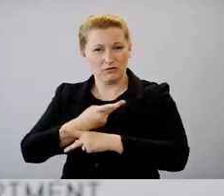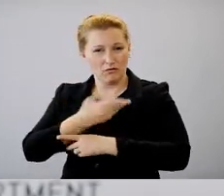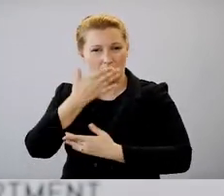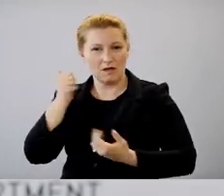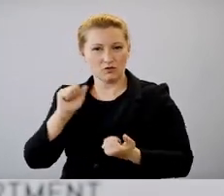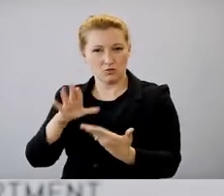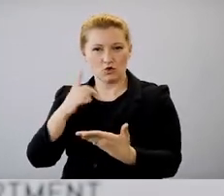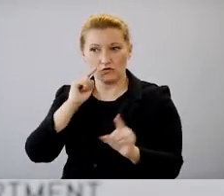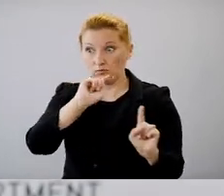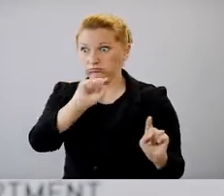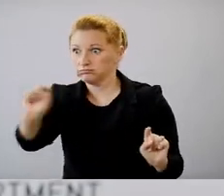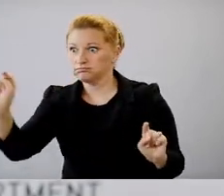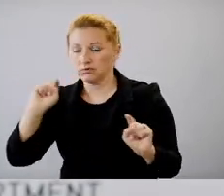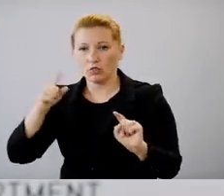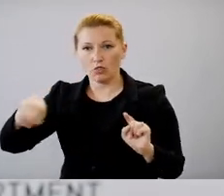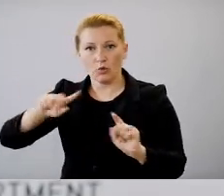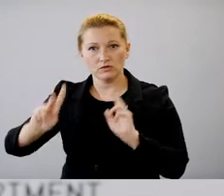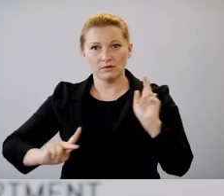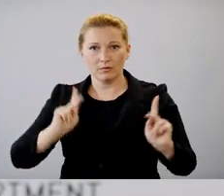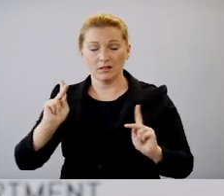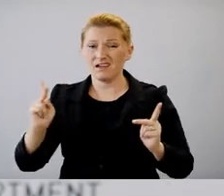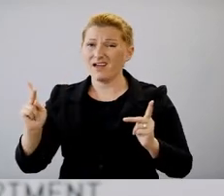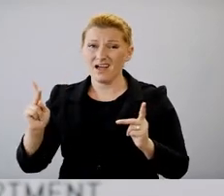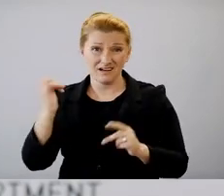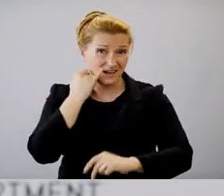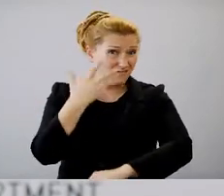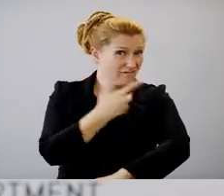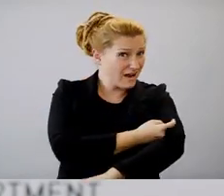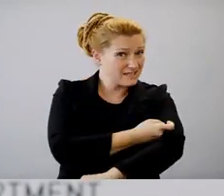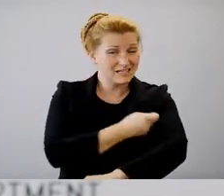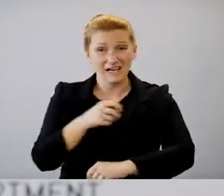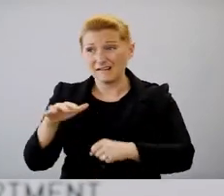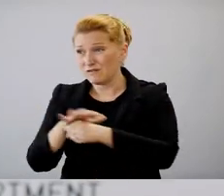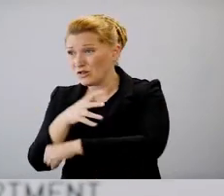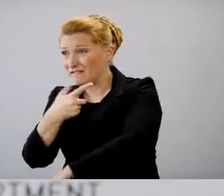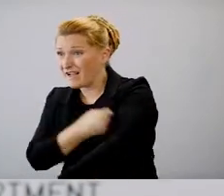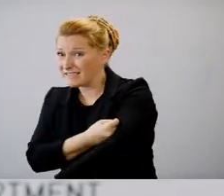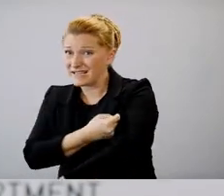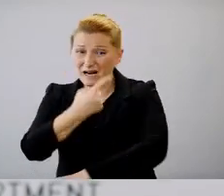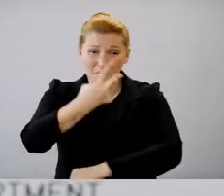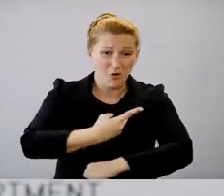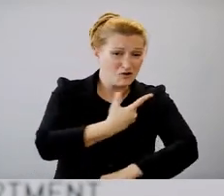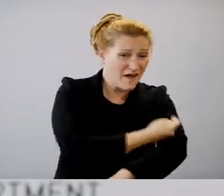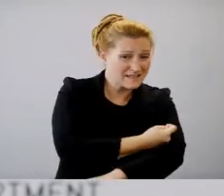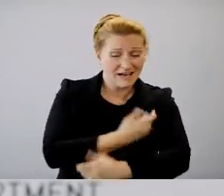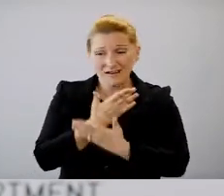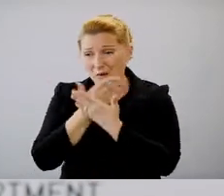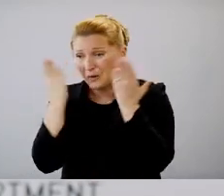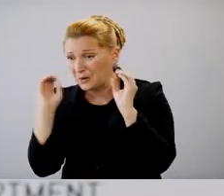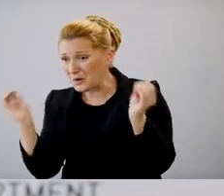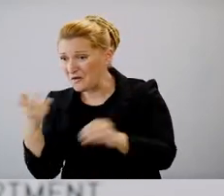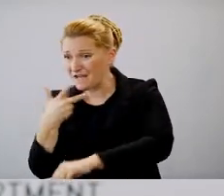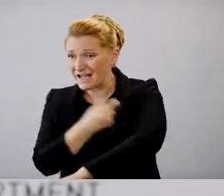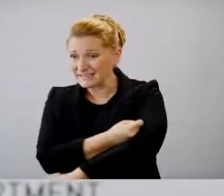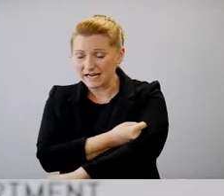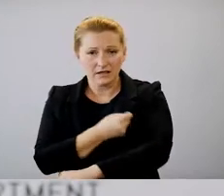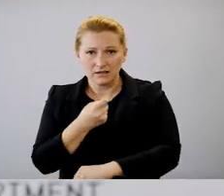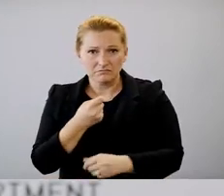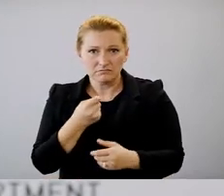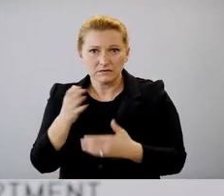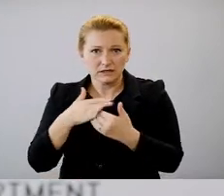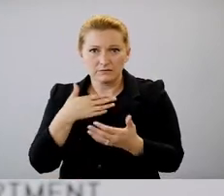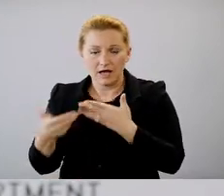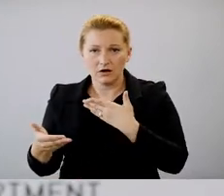that's regardless of whether they are vaccinated or fully vaccinated. Now, what we can't do is say, Oh, you're unvaccinated. You're definitely